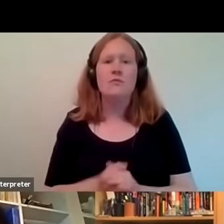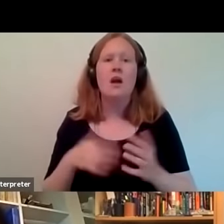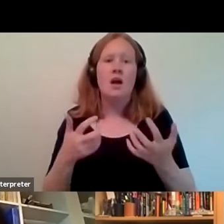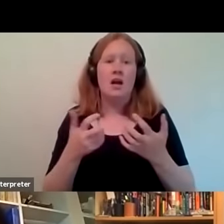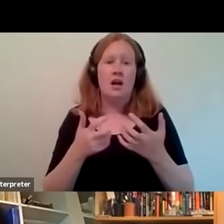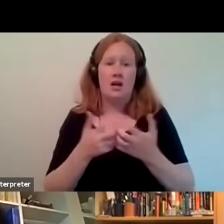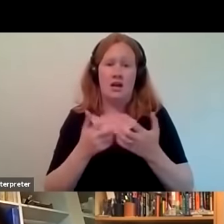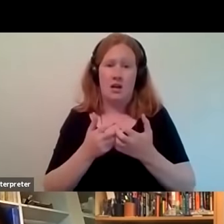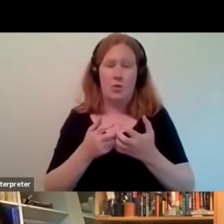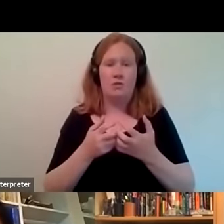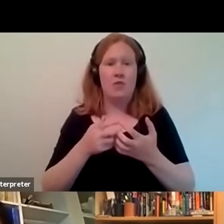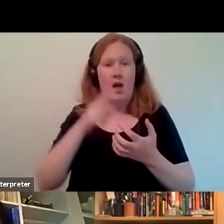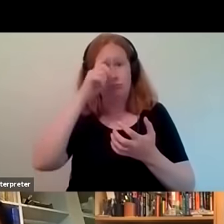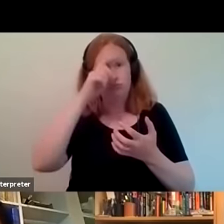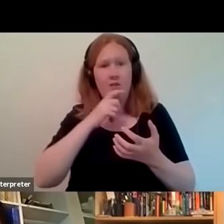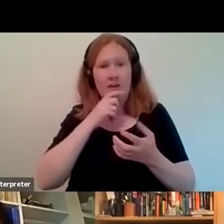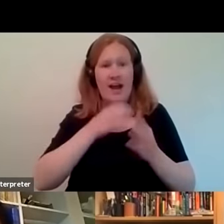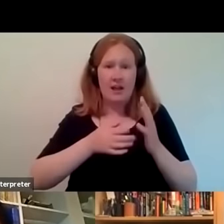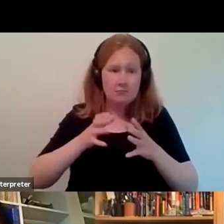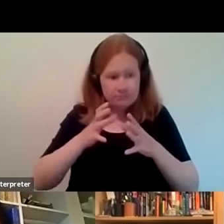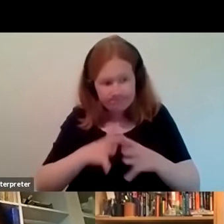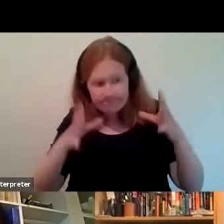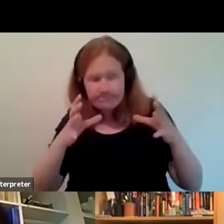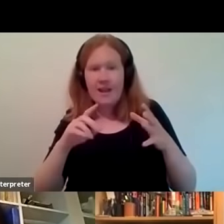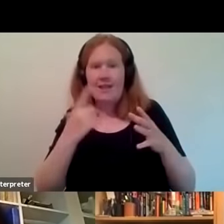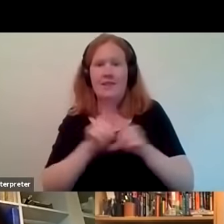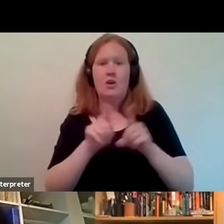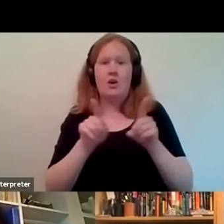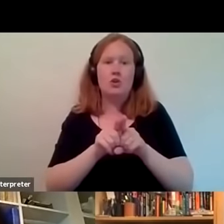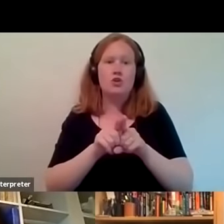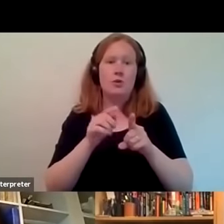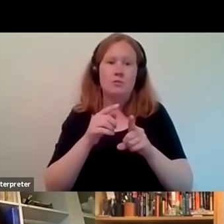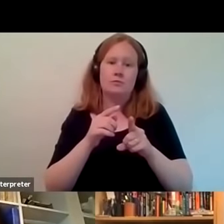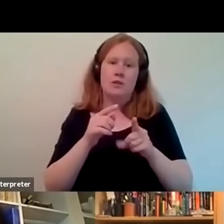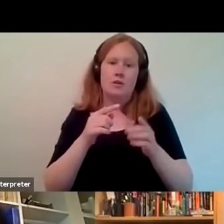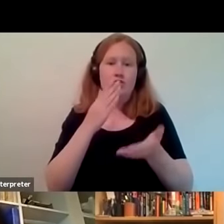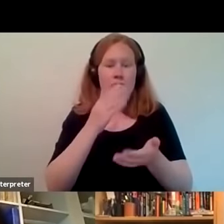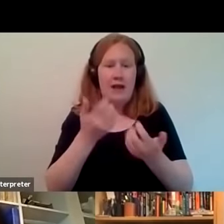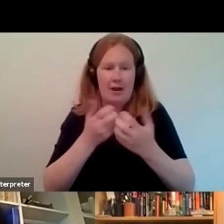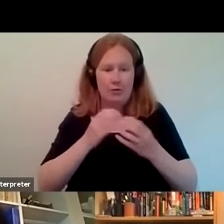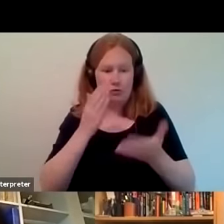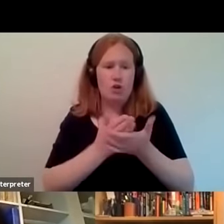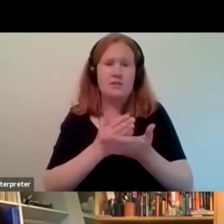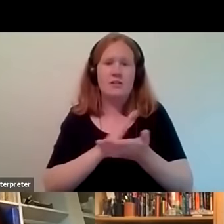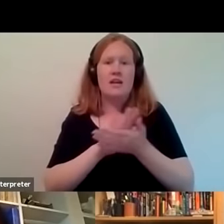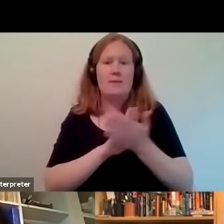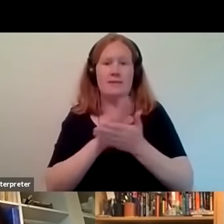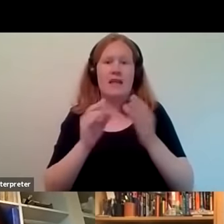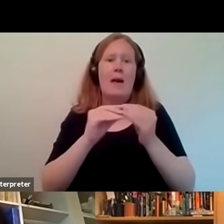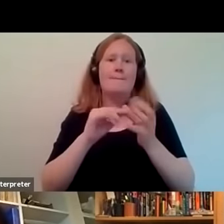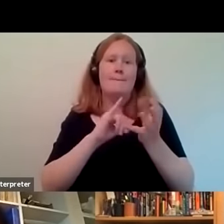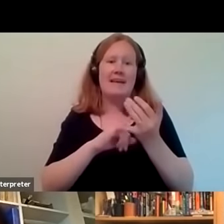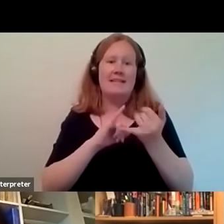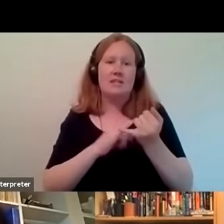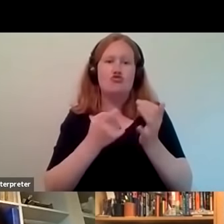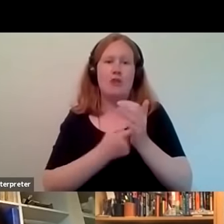and also raised the profile of the project was um delivering these events called base rewind which are engagement events but we add it with a twist so